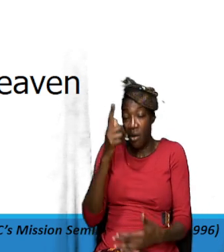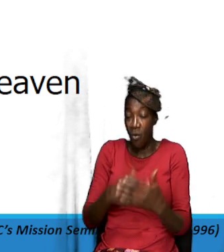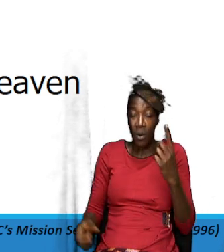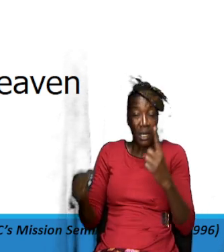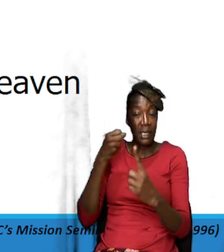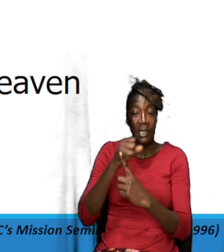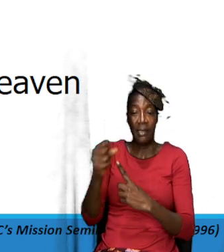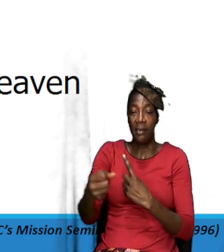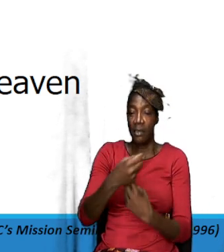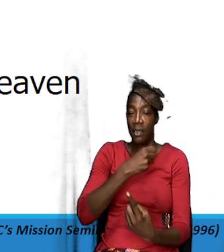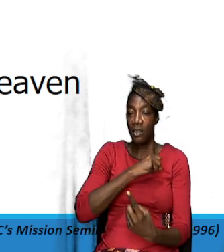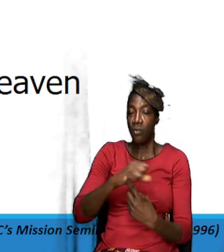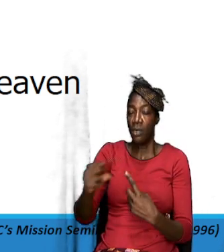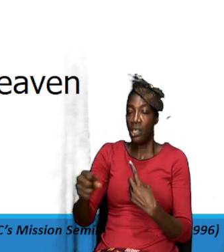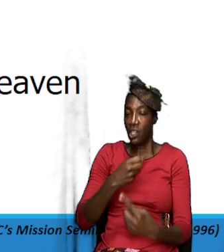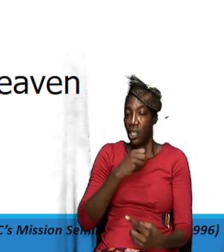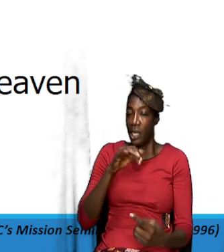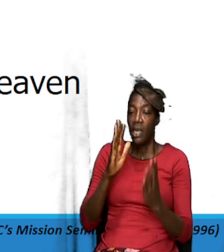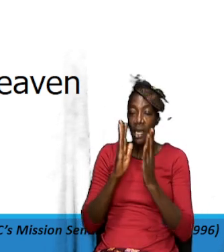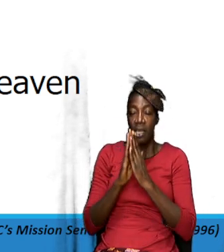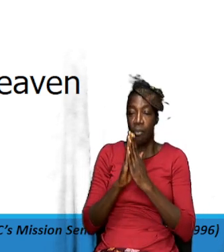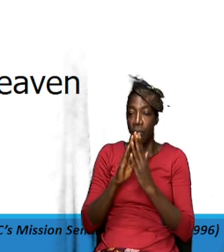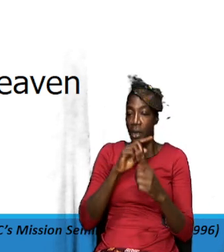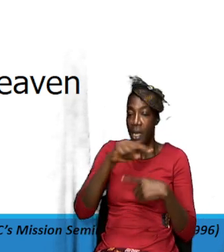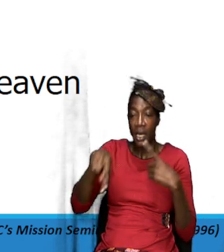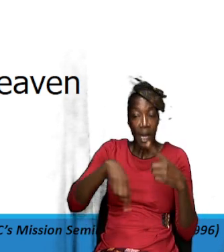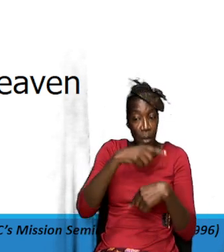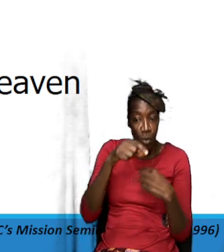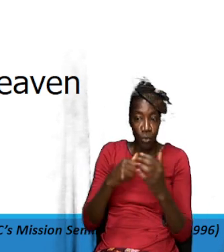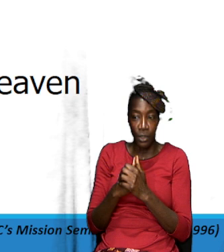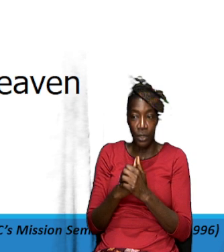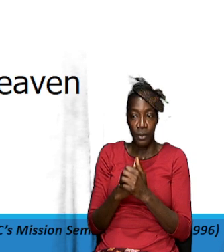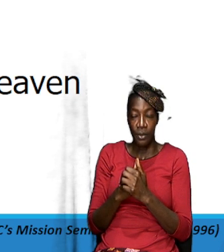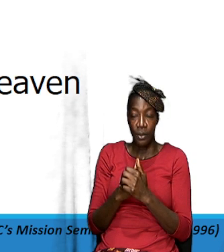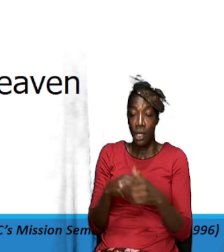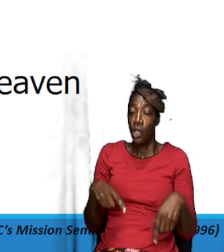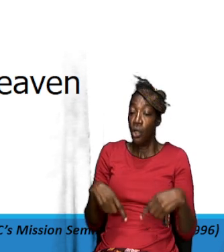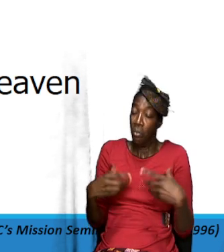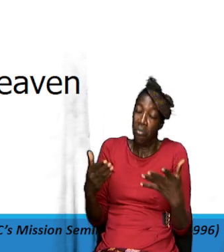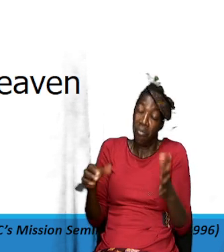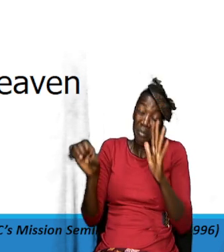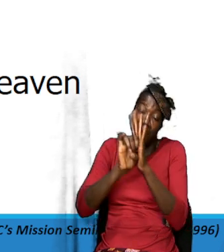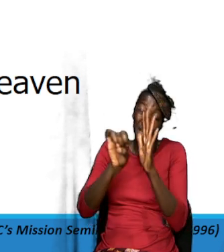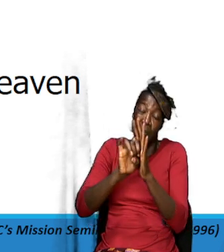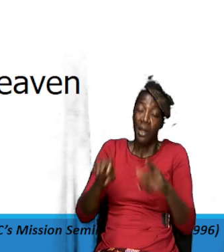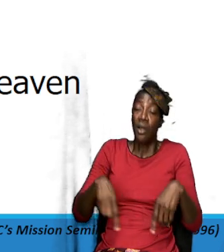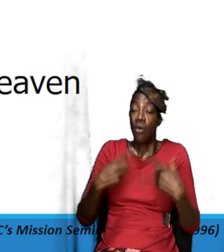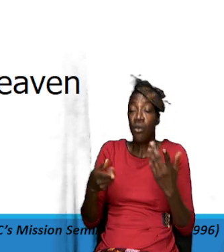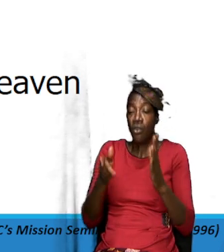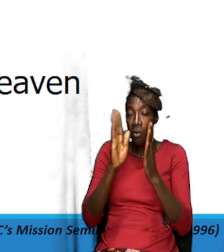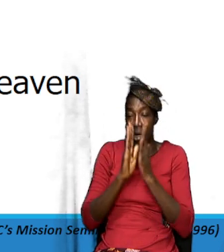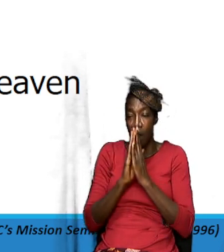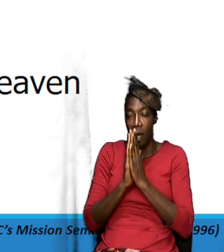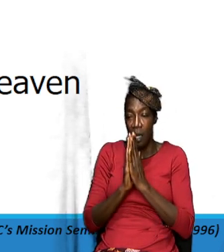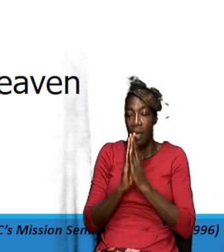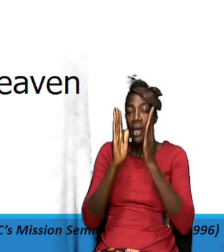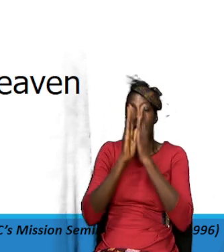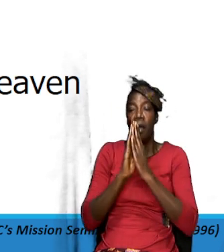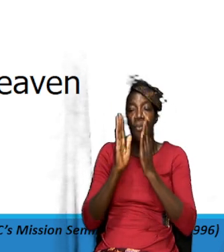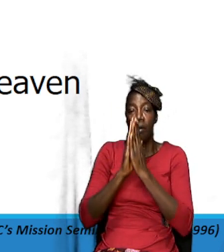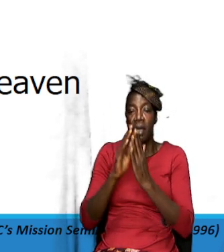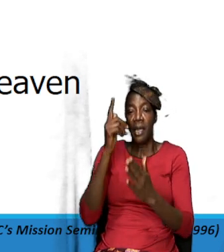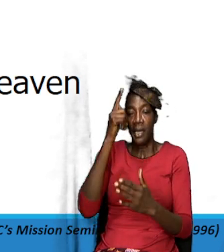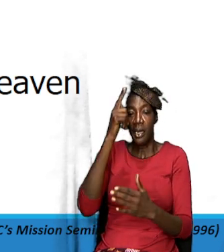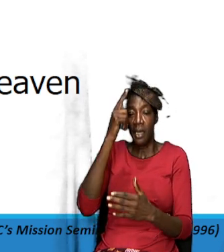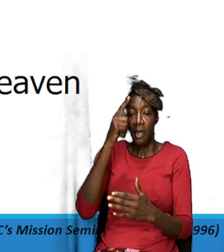praying about so for example if you go to God and you are praying that God will heal you you can start off your